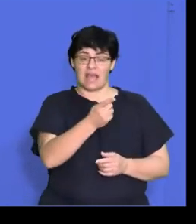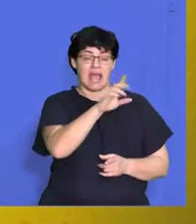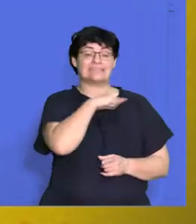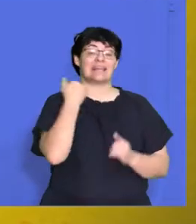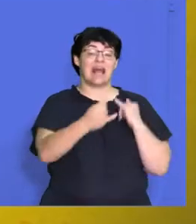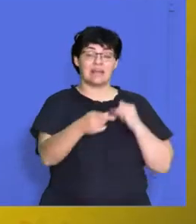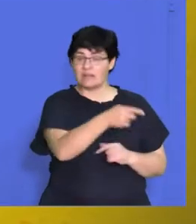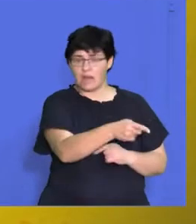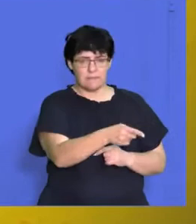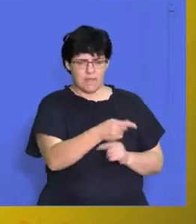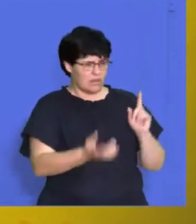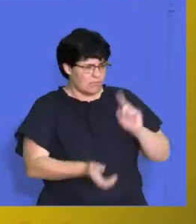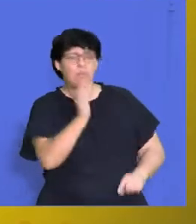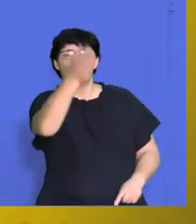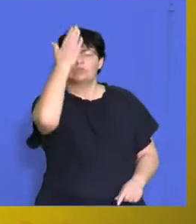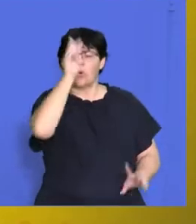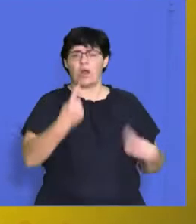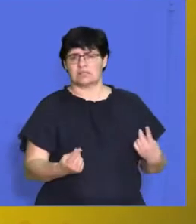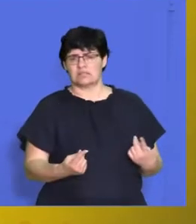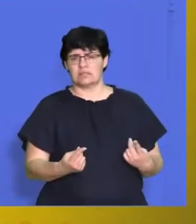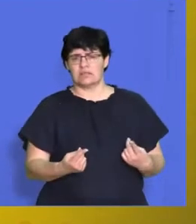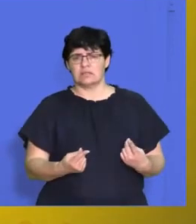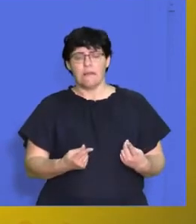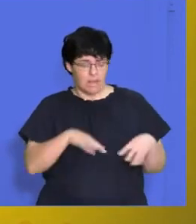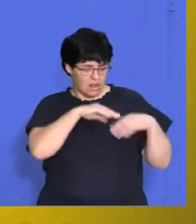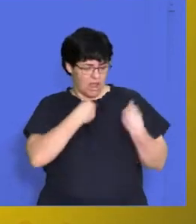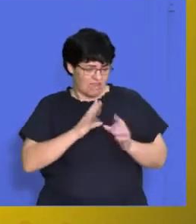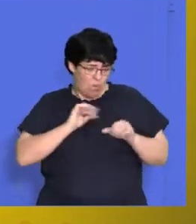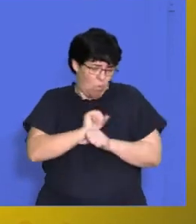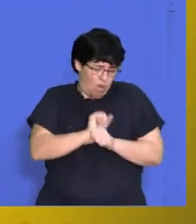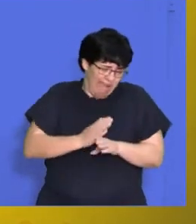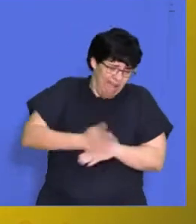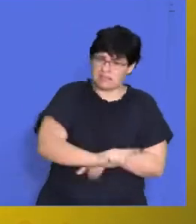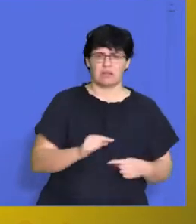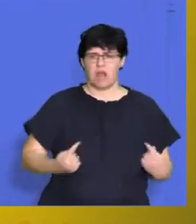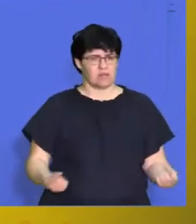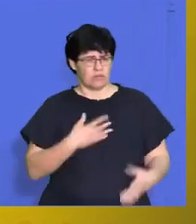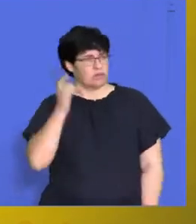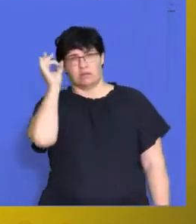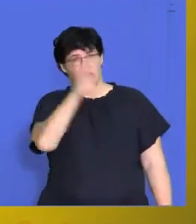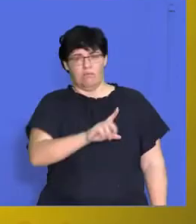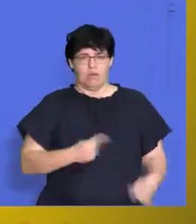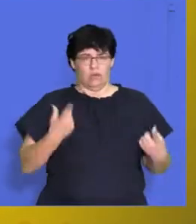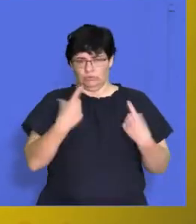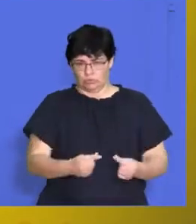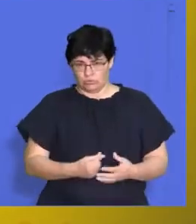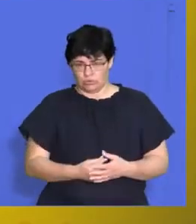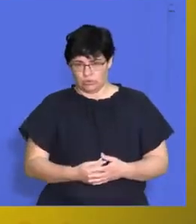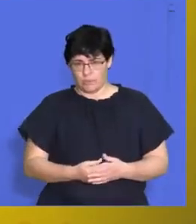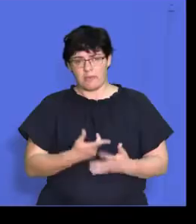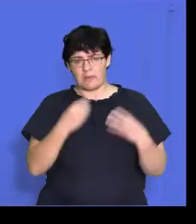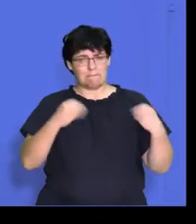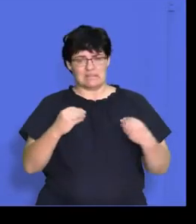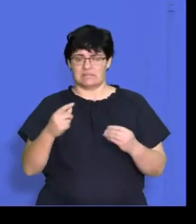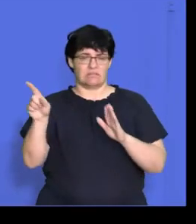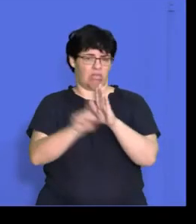deadline and it's unrealistic, people aren't going to put their heart and soul into that and it's not going to end well for the